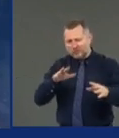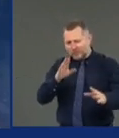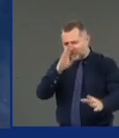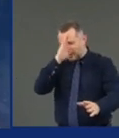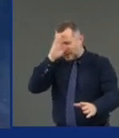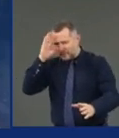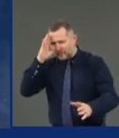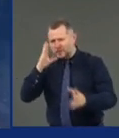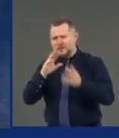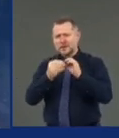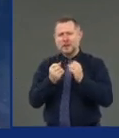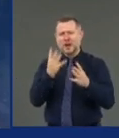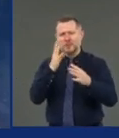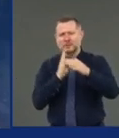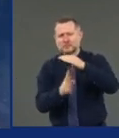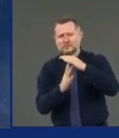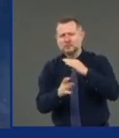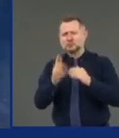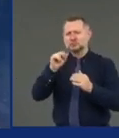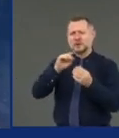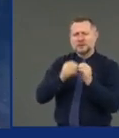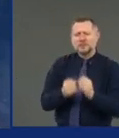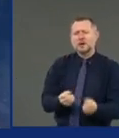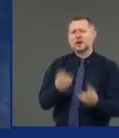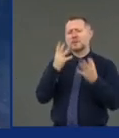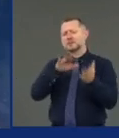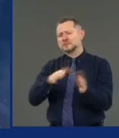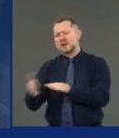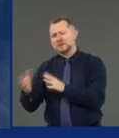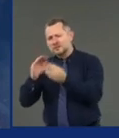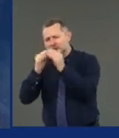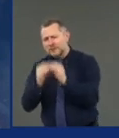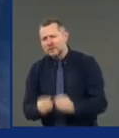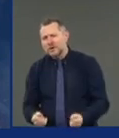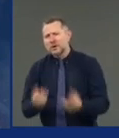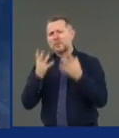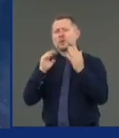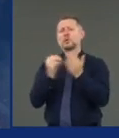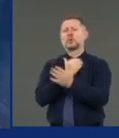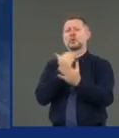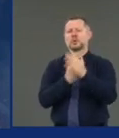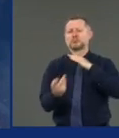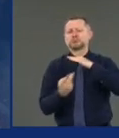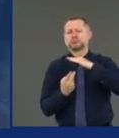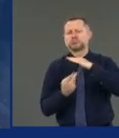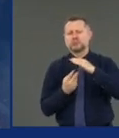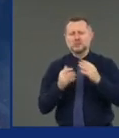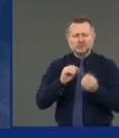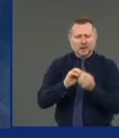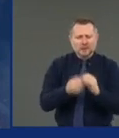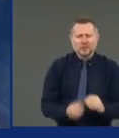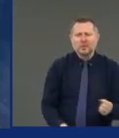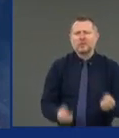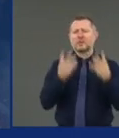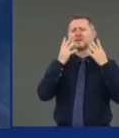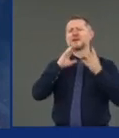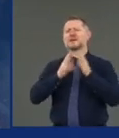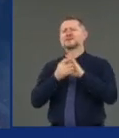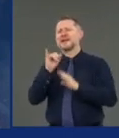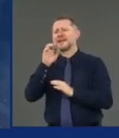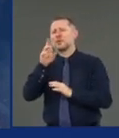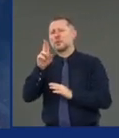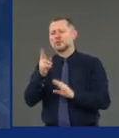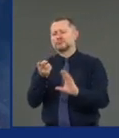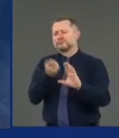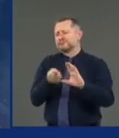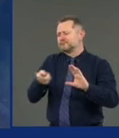many new people are coming in the door into hospitals? How many hospital beds do we have available? How many ICU beds do we have available?